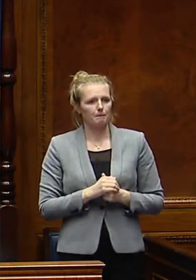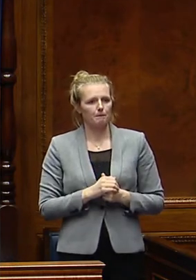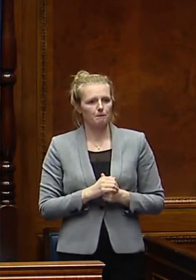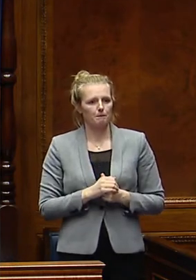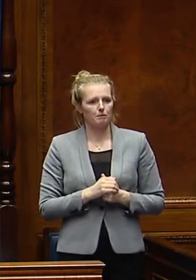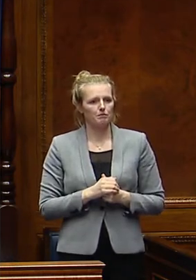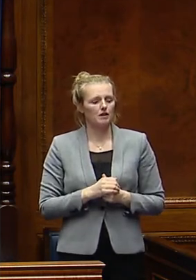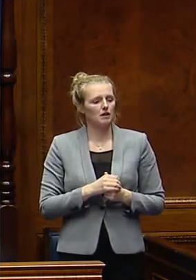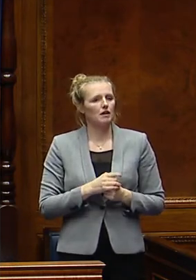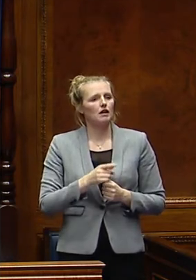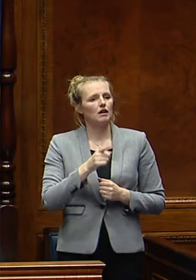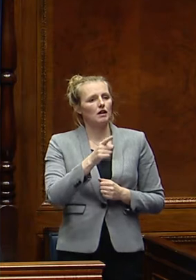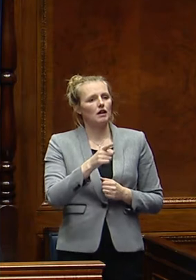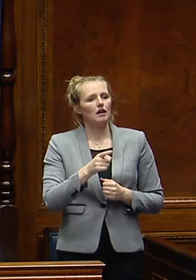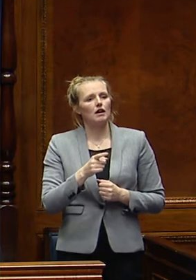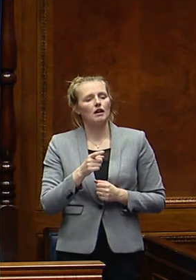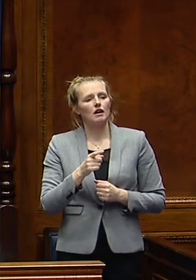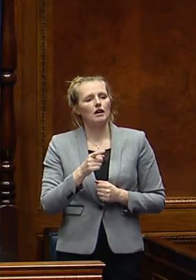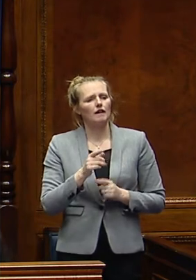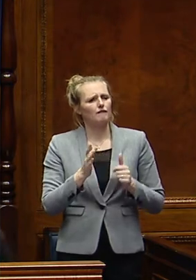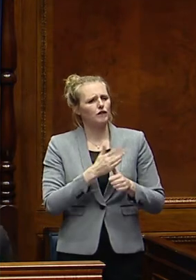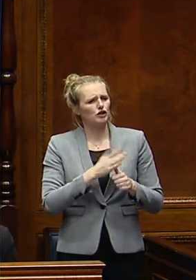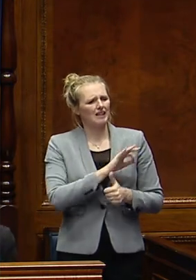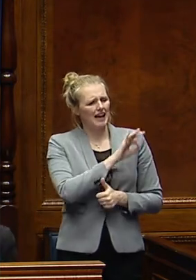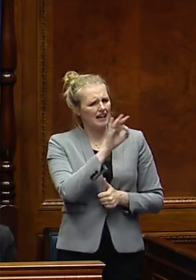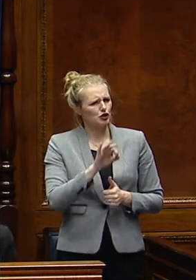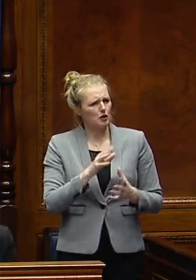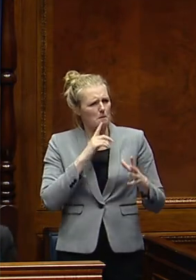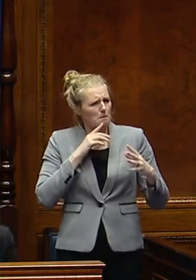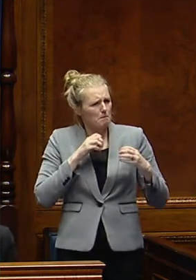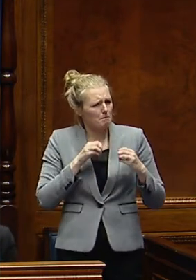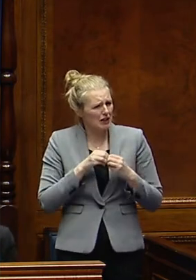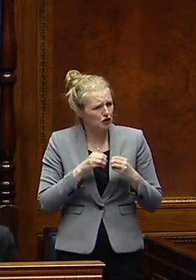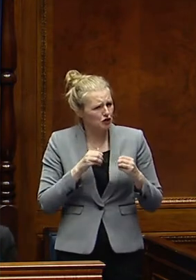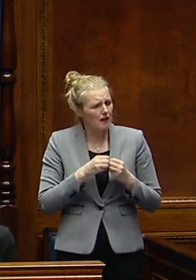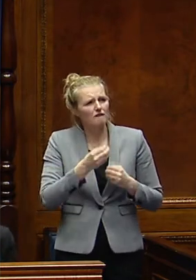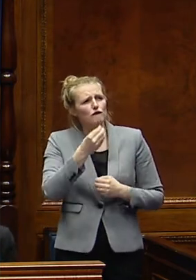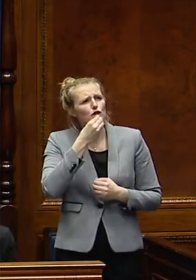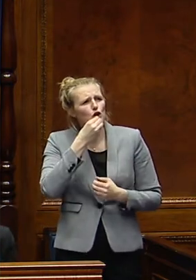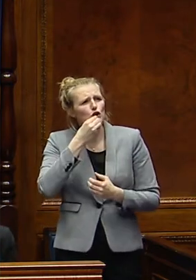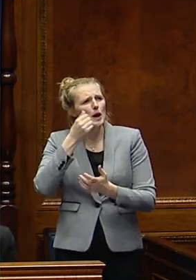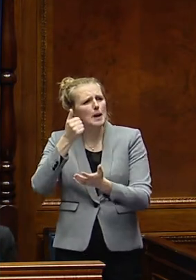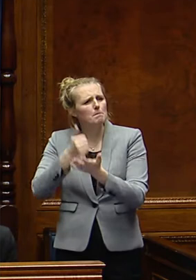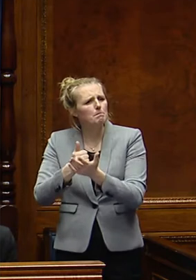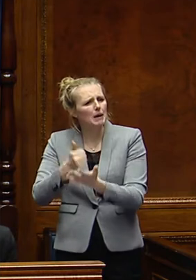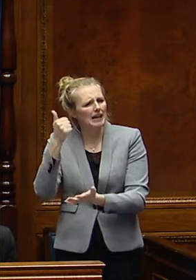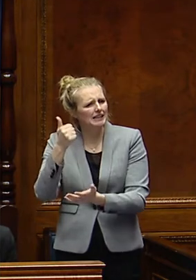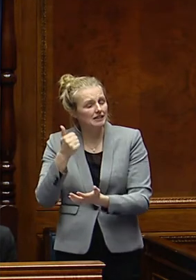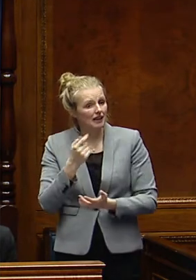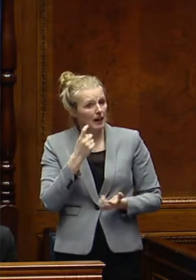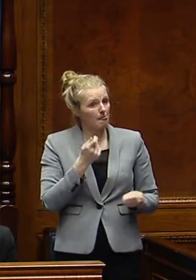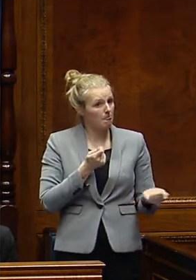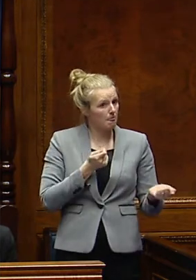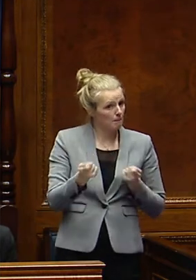her since. The minister in her first answer mentioned, among other things, food banks. Could the minister or would the